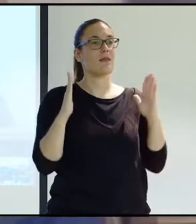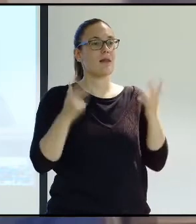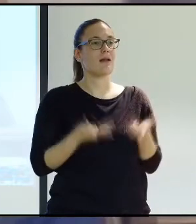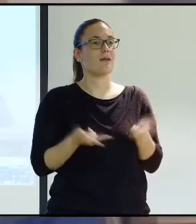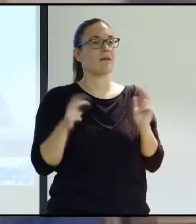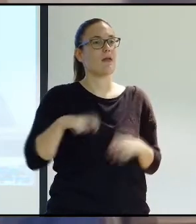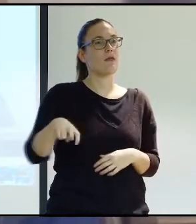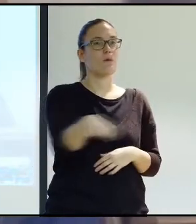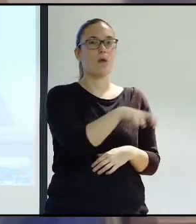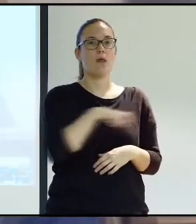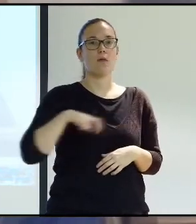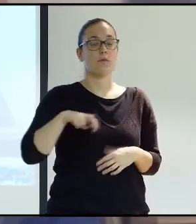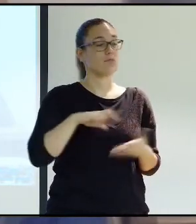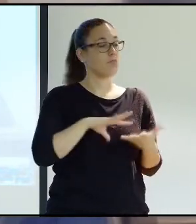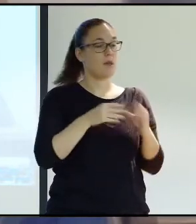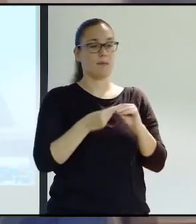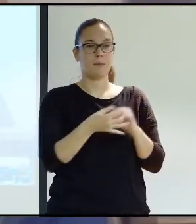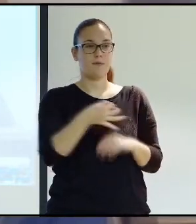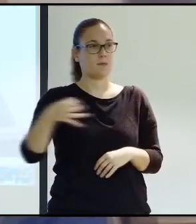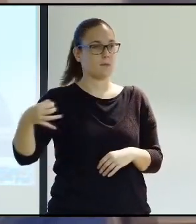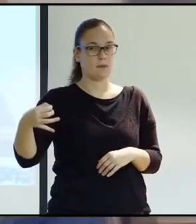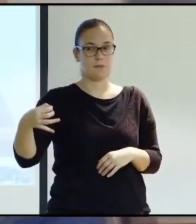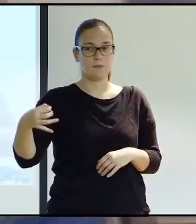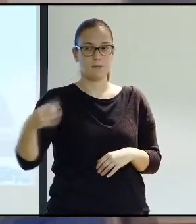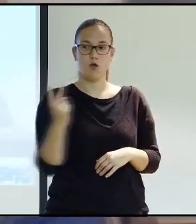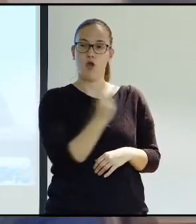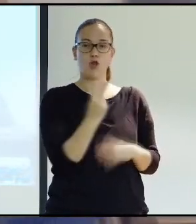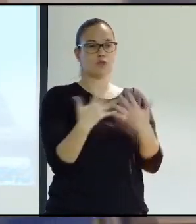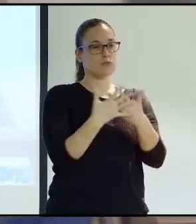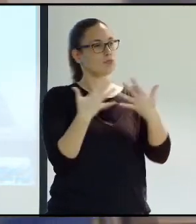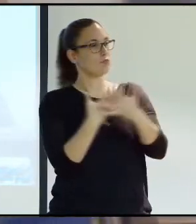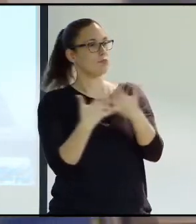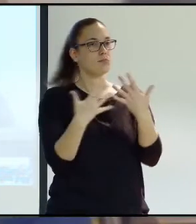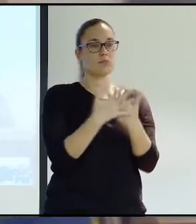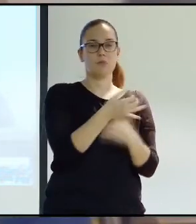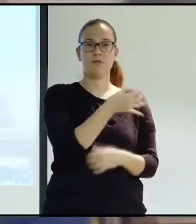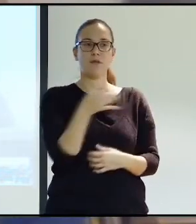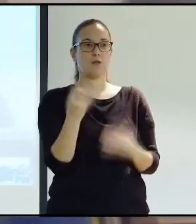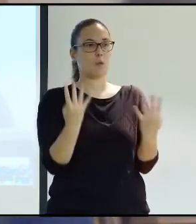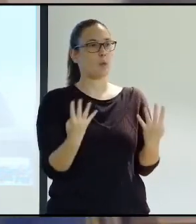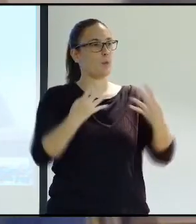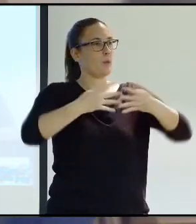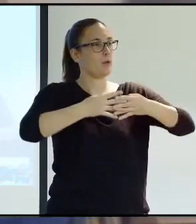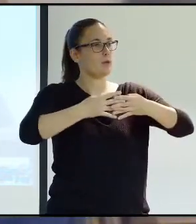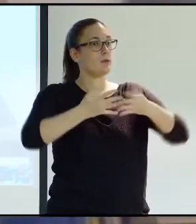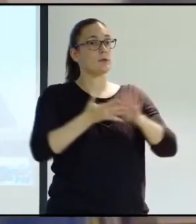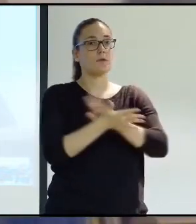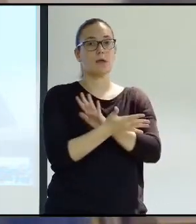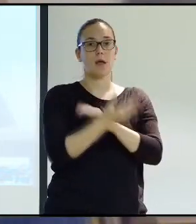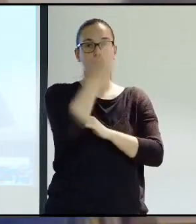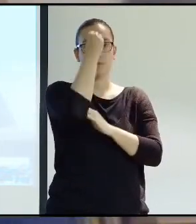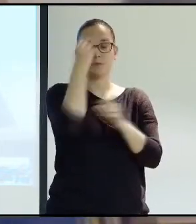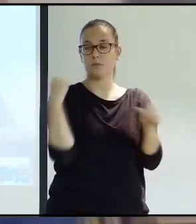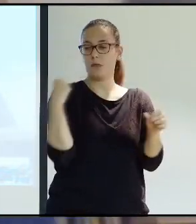the free choice of residence and circulation, we believe that those two articles complement each other perfectly. So